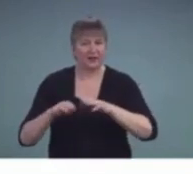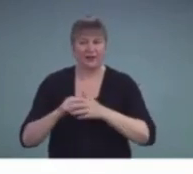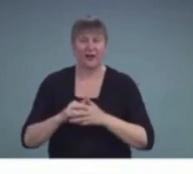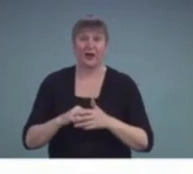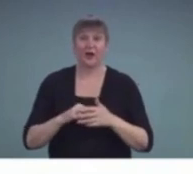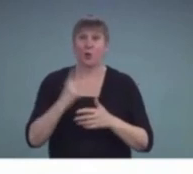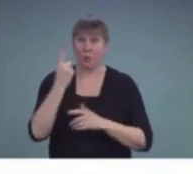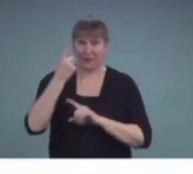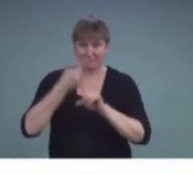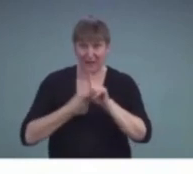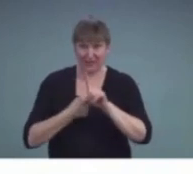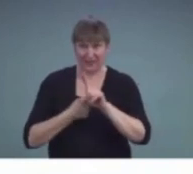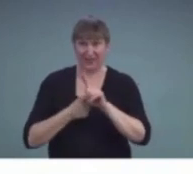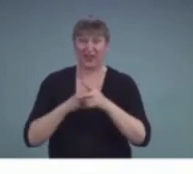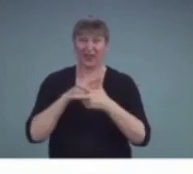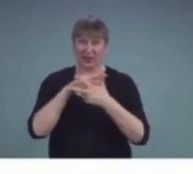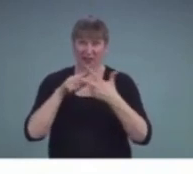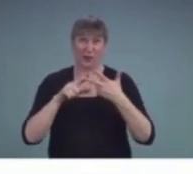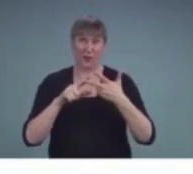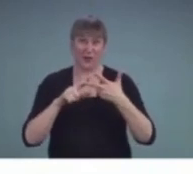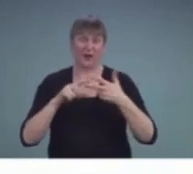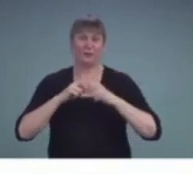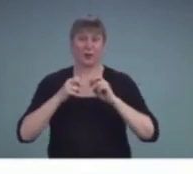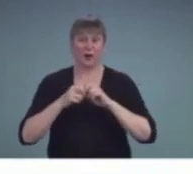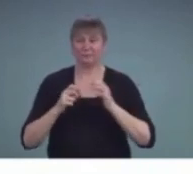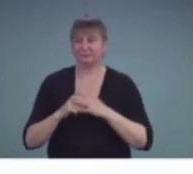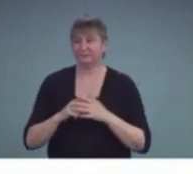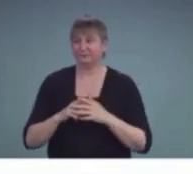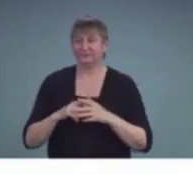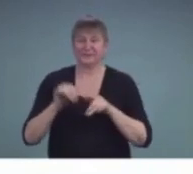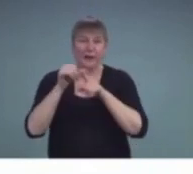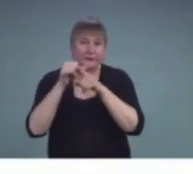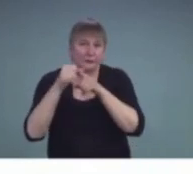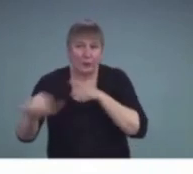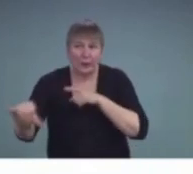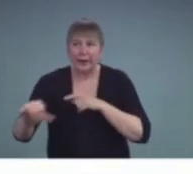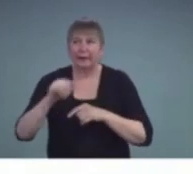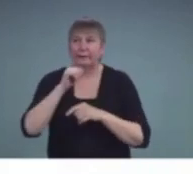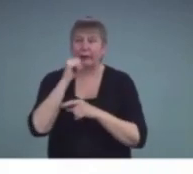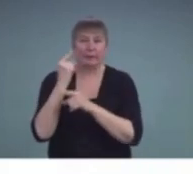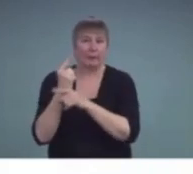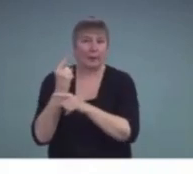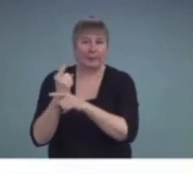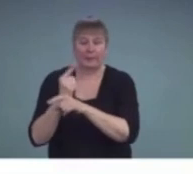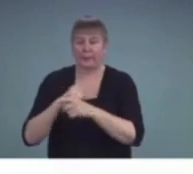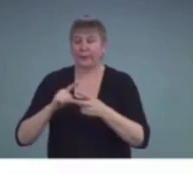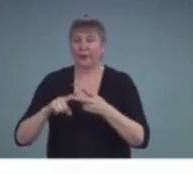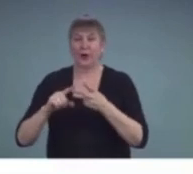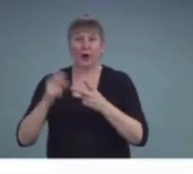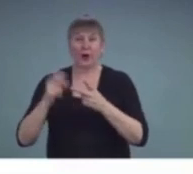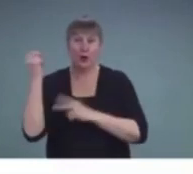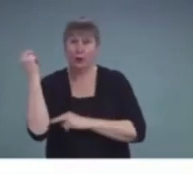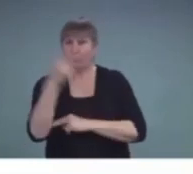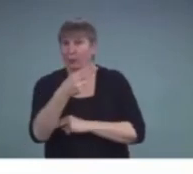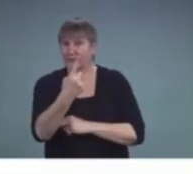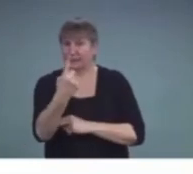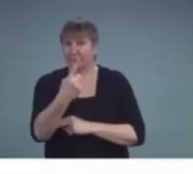inappropriate language. He threw an object at a student and ended up with in school suspension.